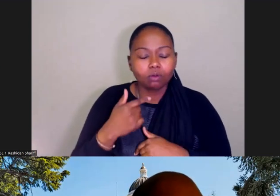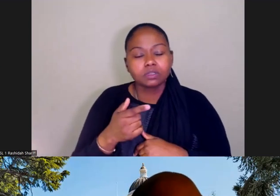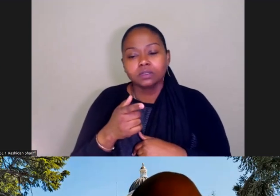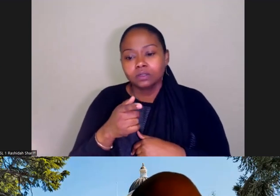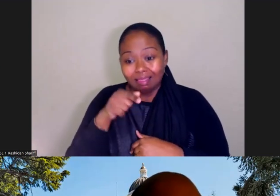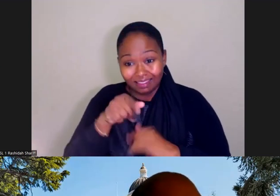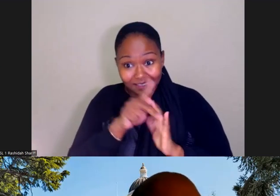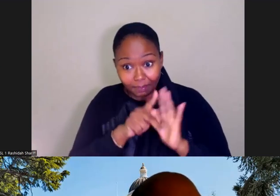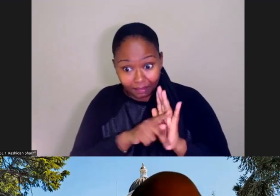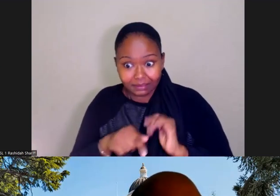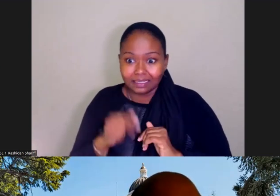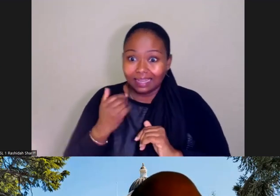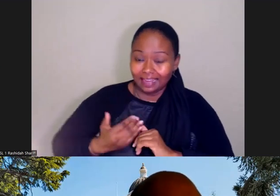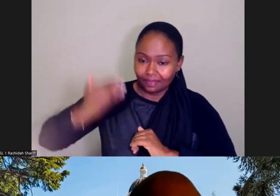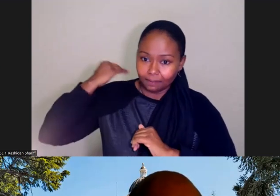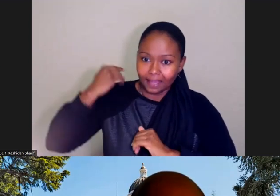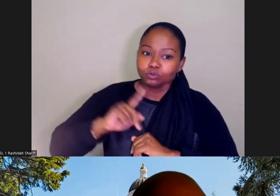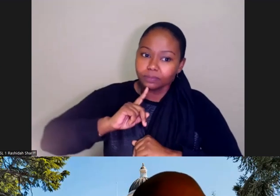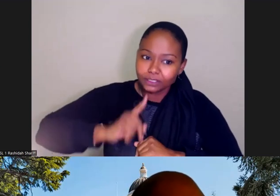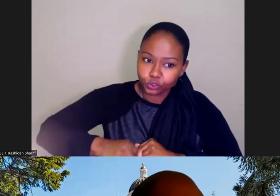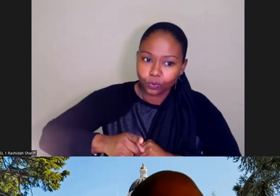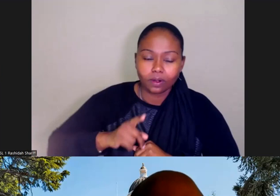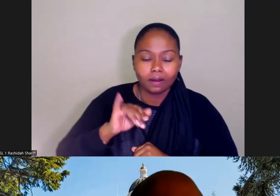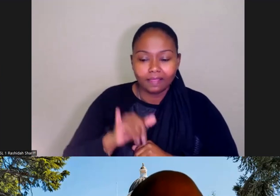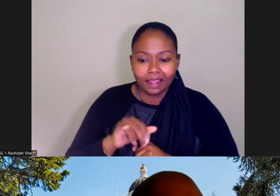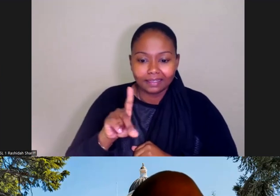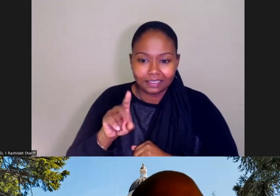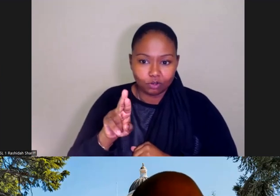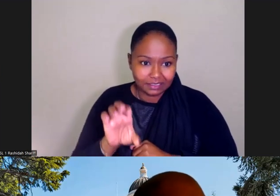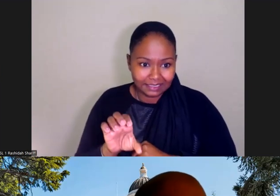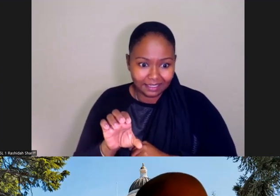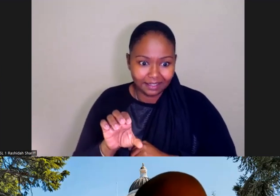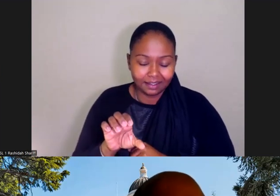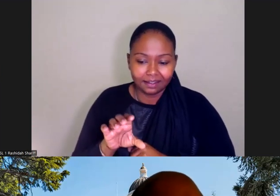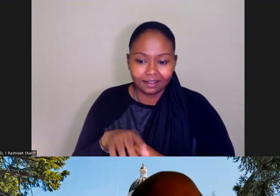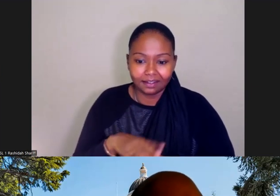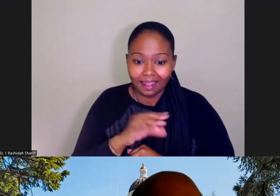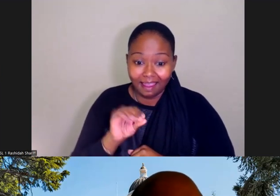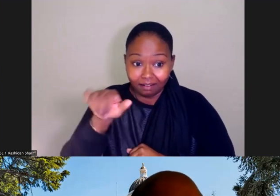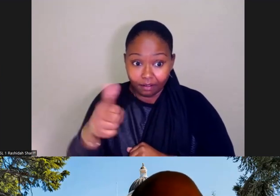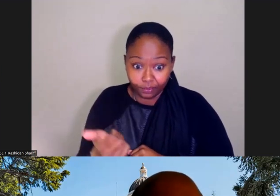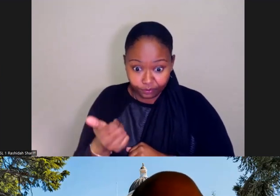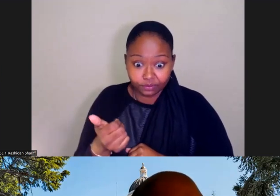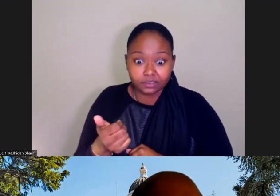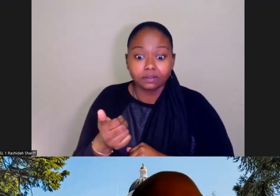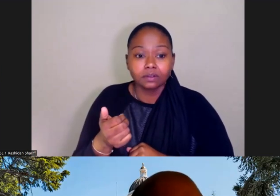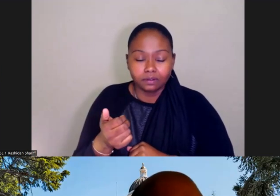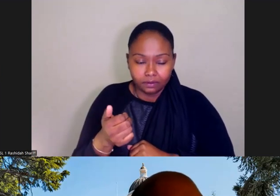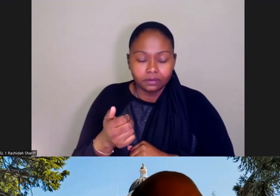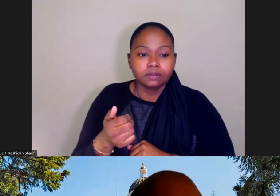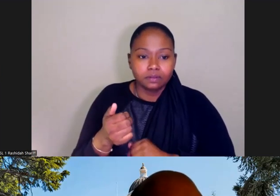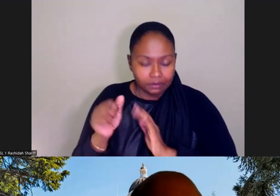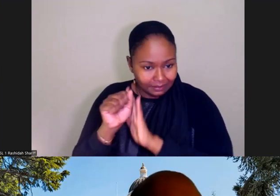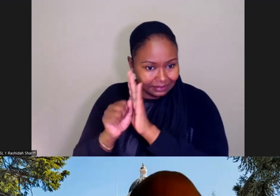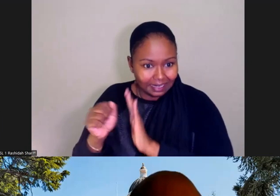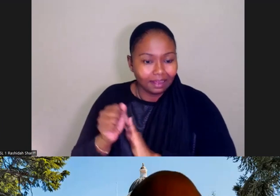in the recent past. And we want to make sure that DRC and others throughout the state are being